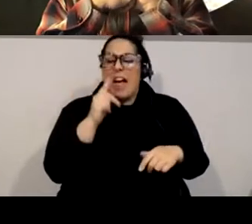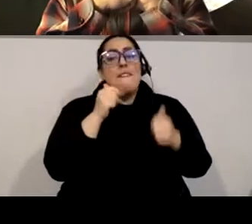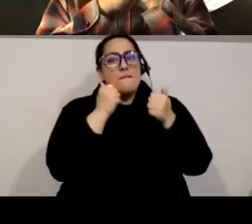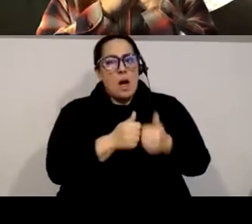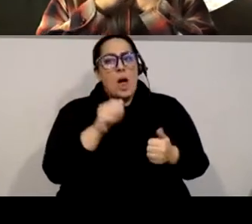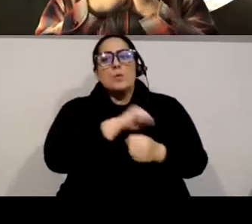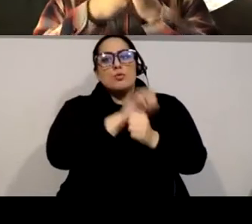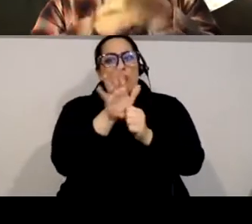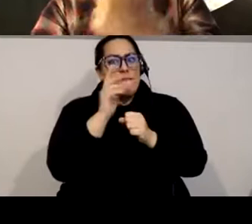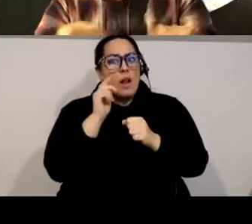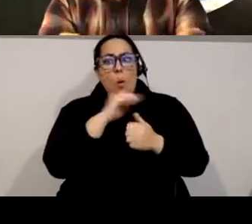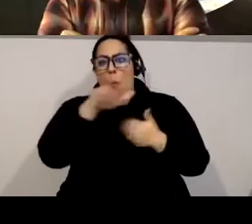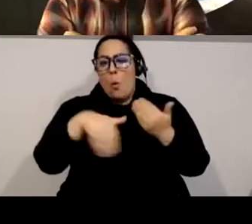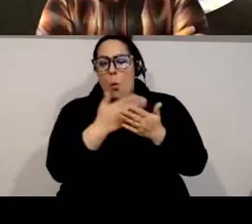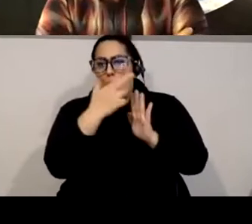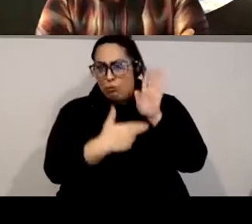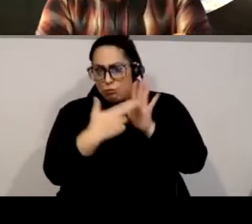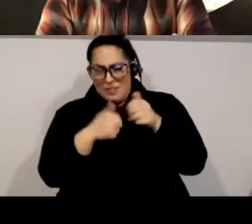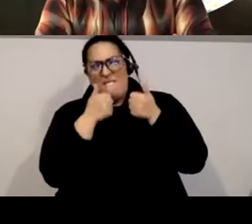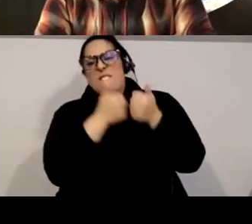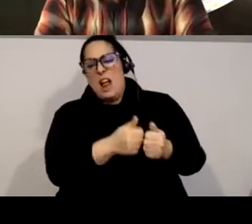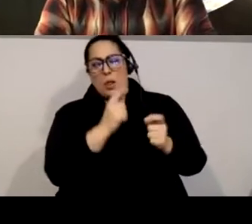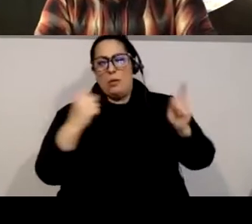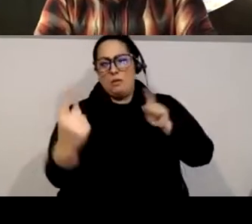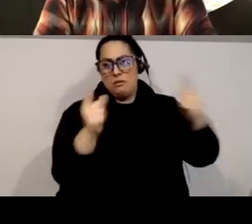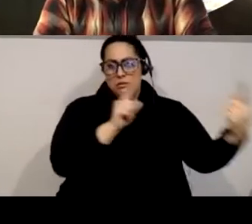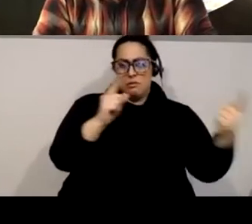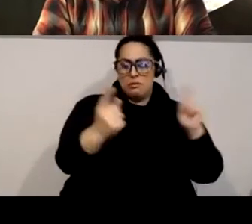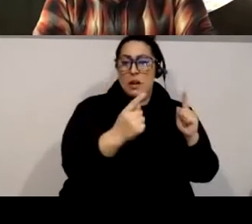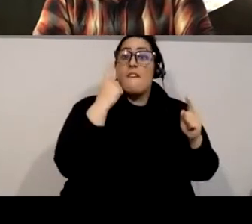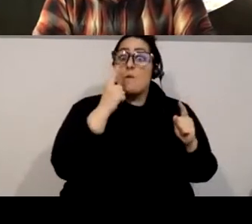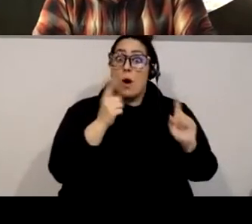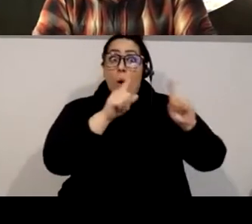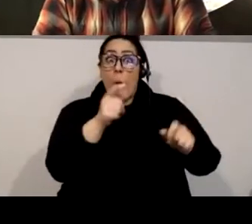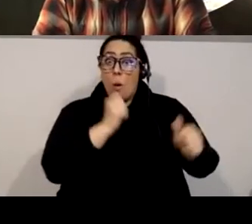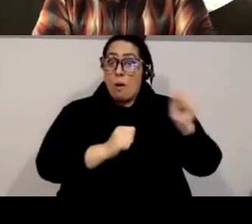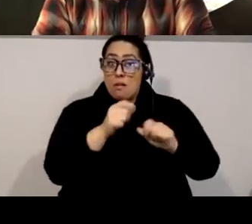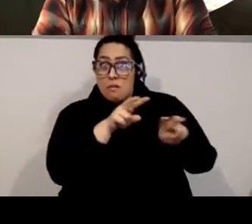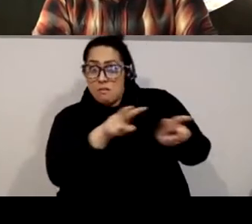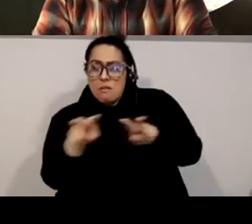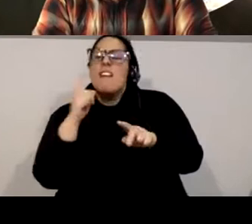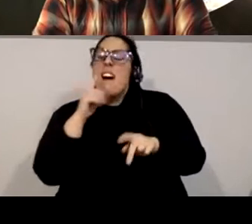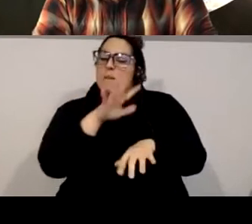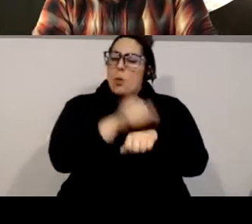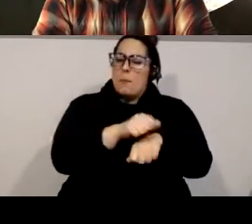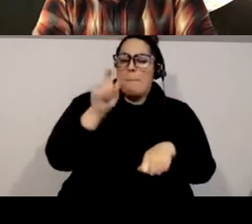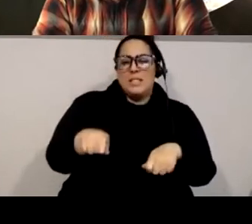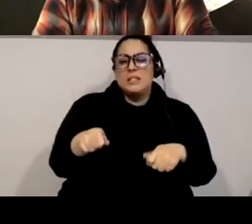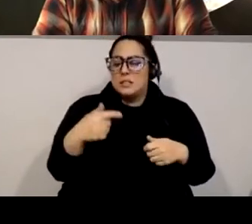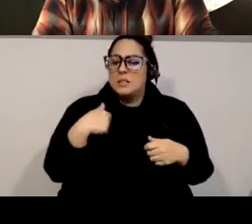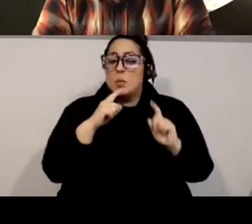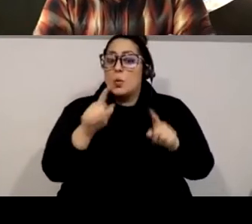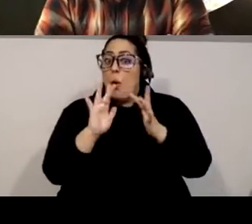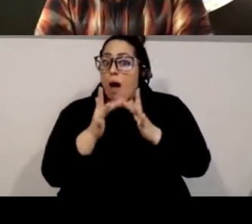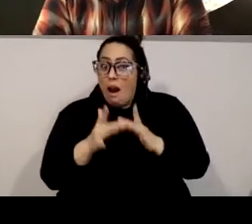We'd love to host you for a distance visit to the gallery, the eighth floor to make an appointment, go to www.the8thfloor.org slash